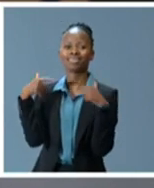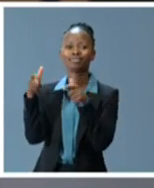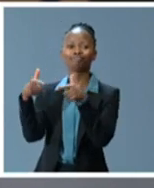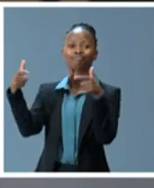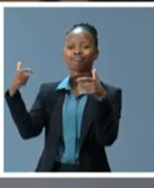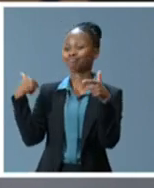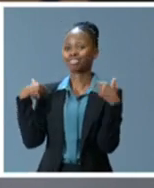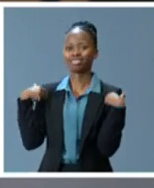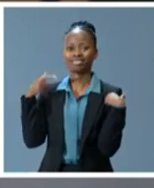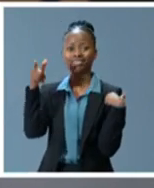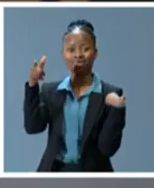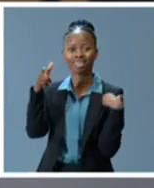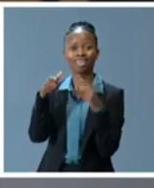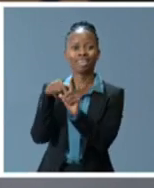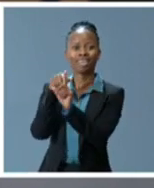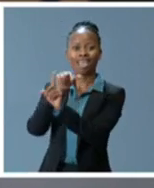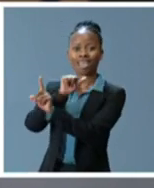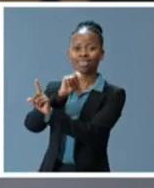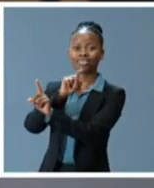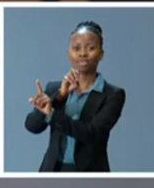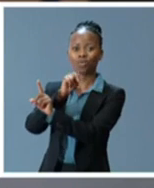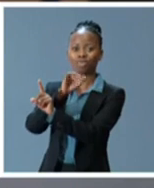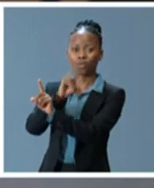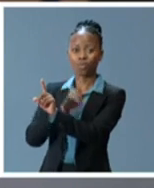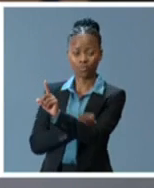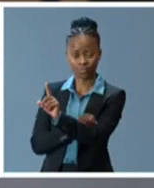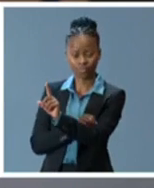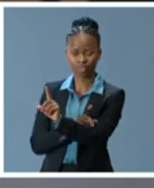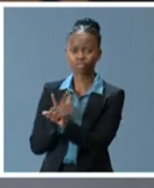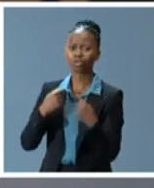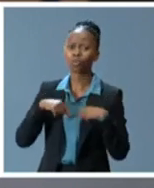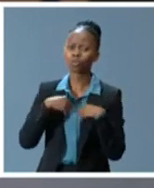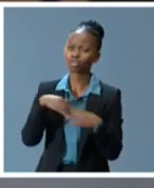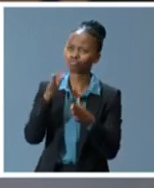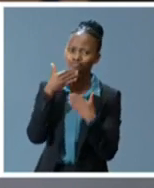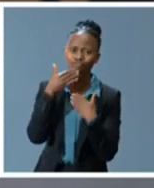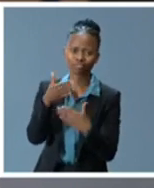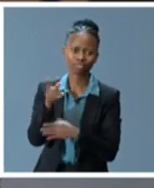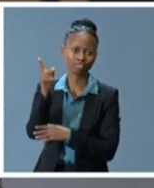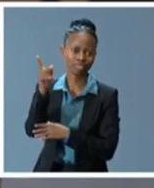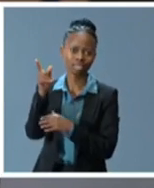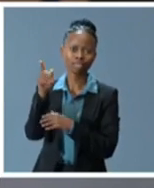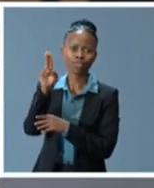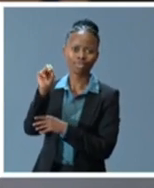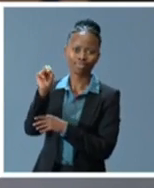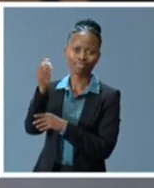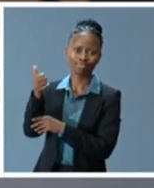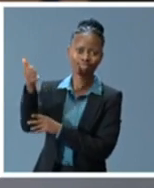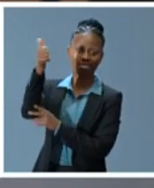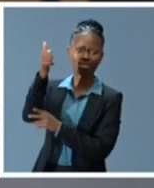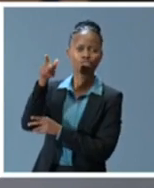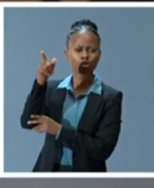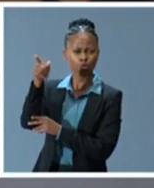Antonio Guterres? We are grateful to you, sir, for accepting our invitation